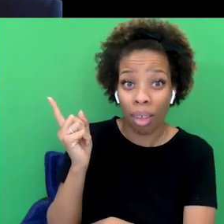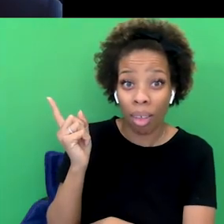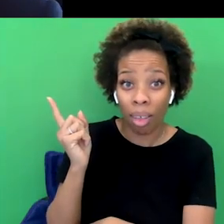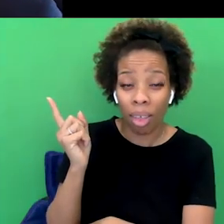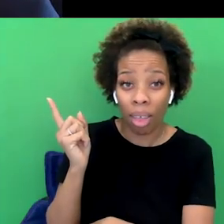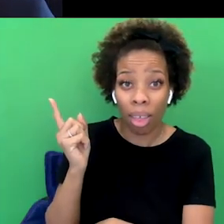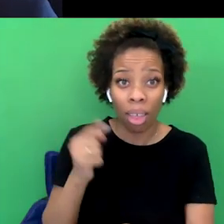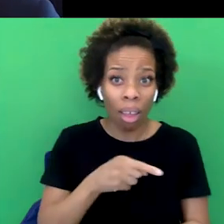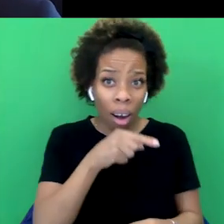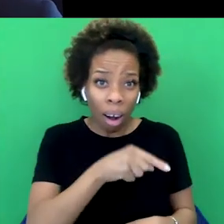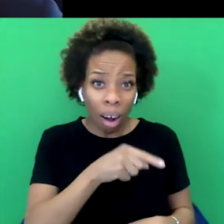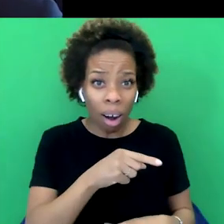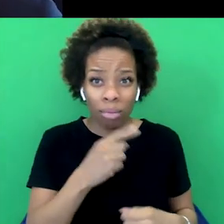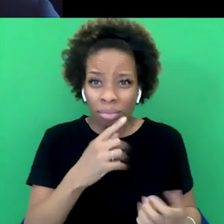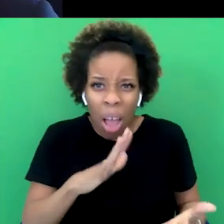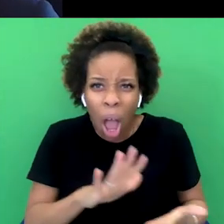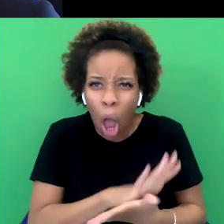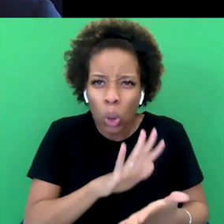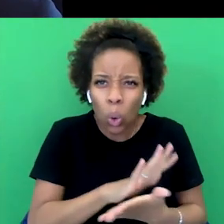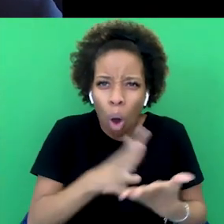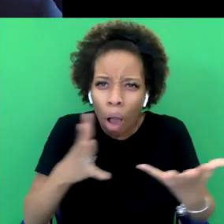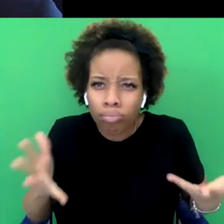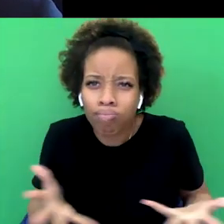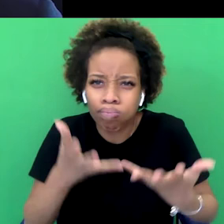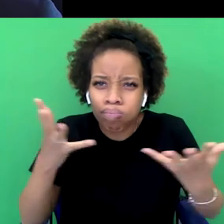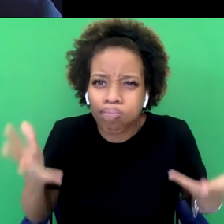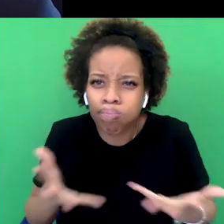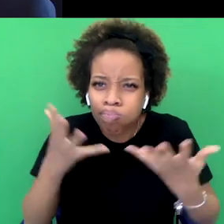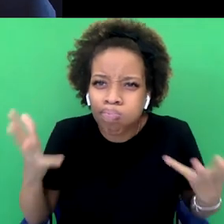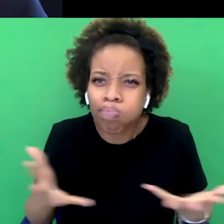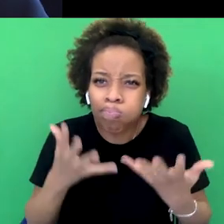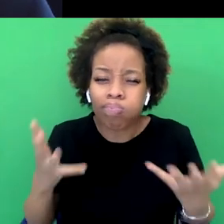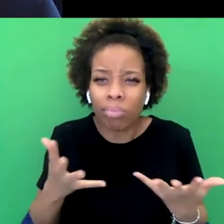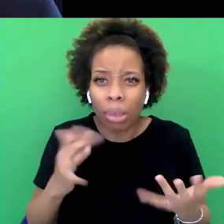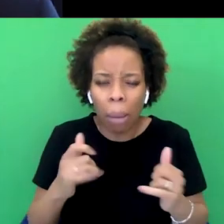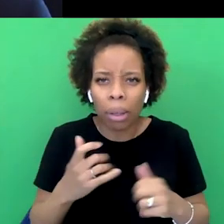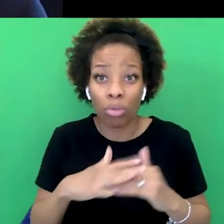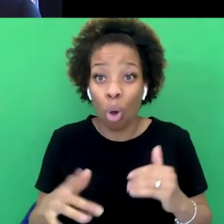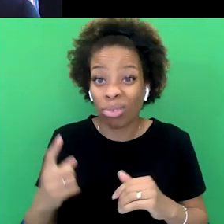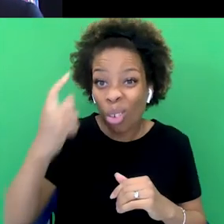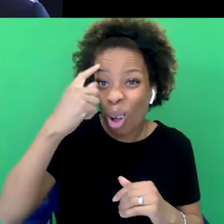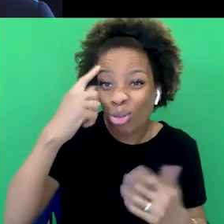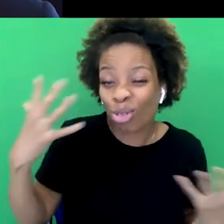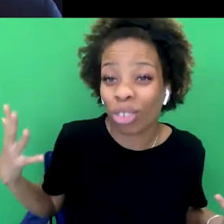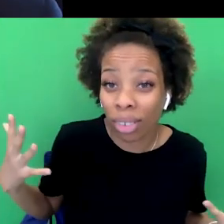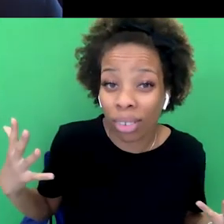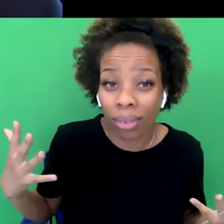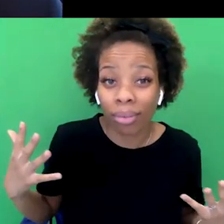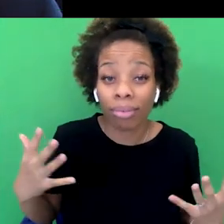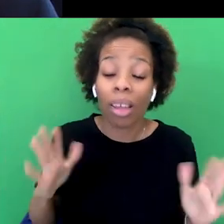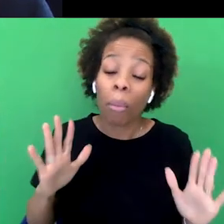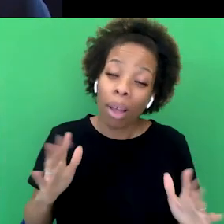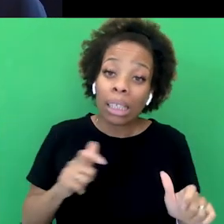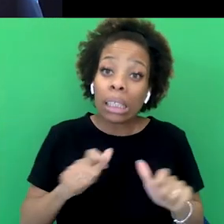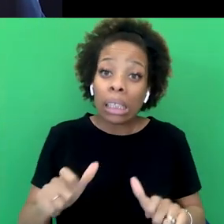They're still doing it. I think they enjoy doing it, or they do it unconsciously. It's just part of who they are. But so that is quite depressing. I think